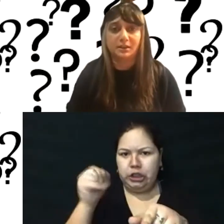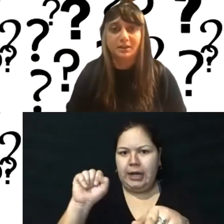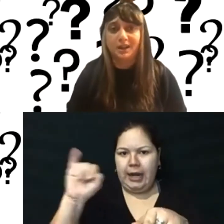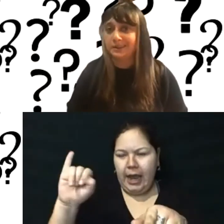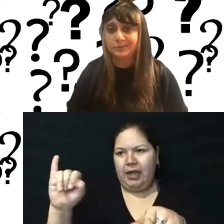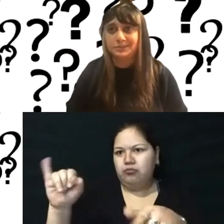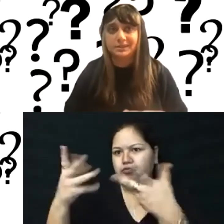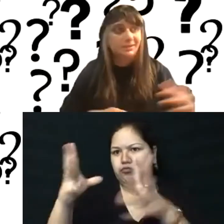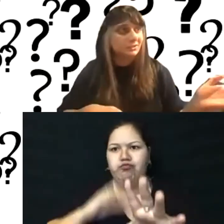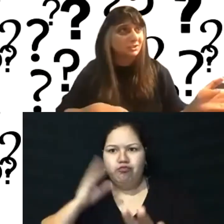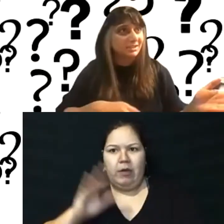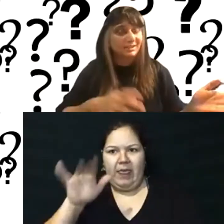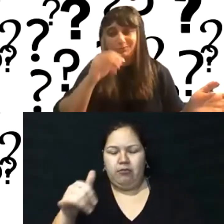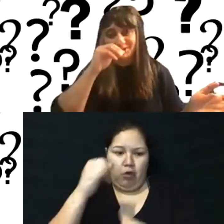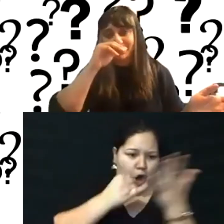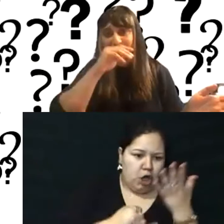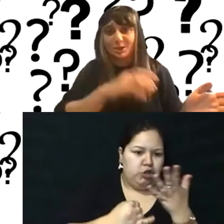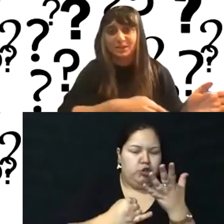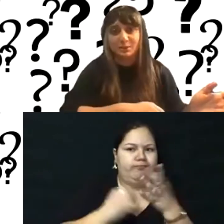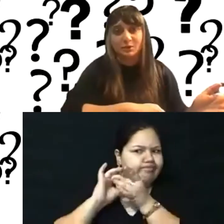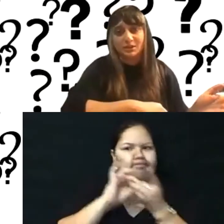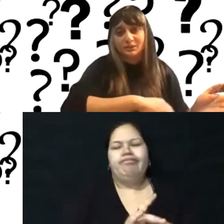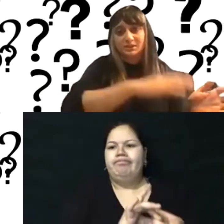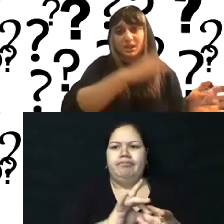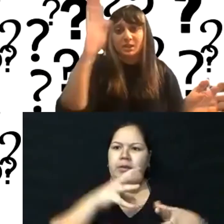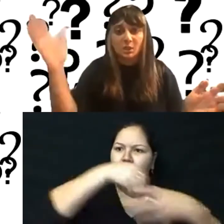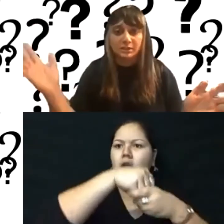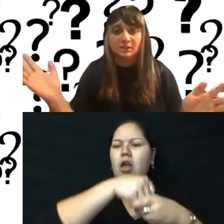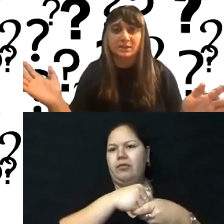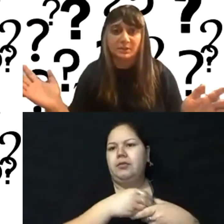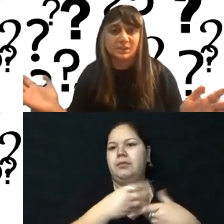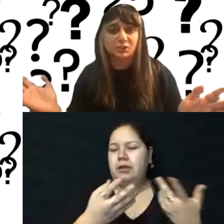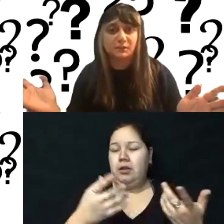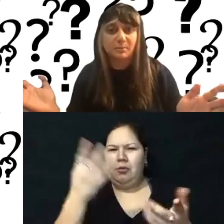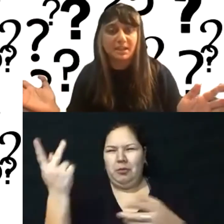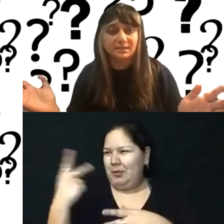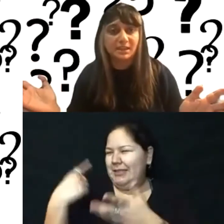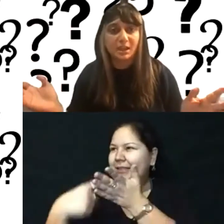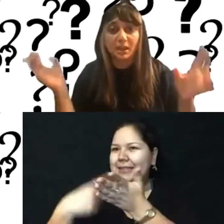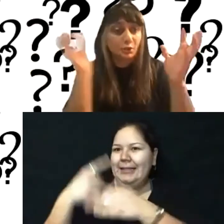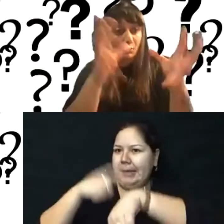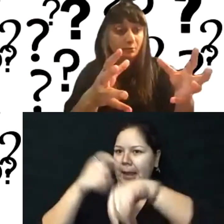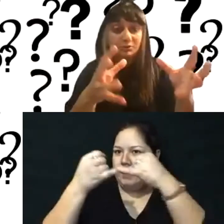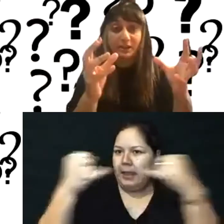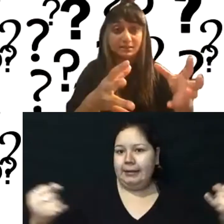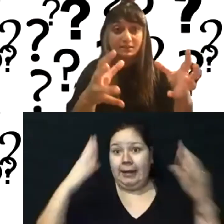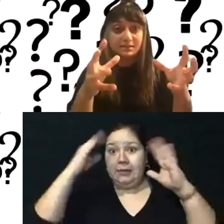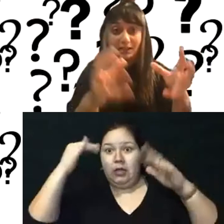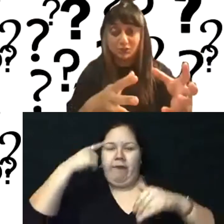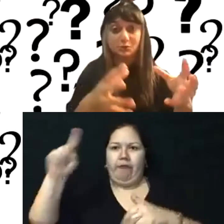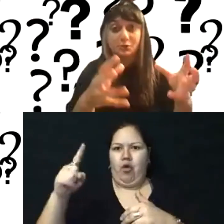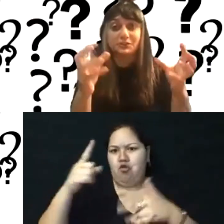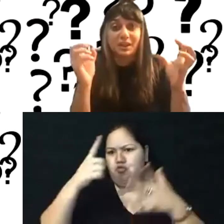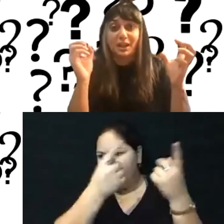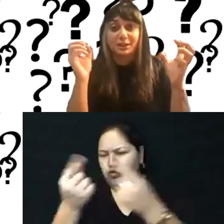understanding. I understand even just like Jai and I were talking about the timeline and the expectation of capacity. I know those grant